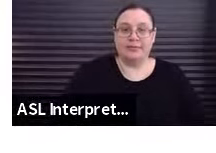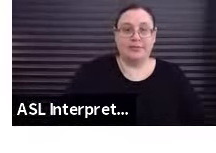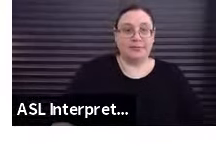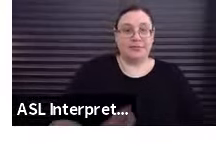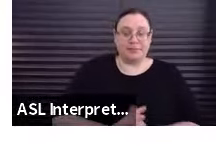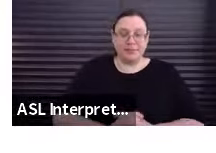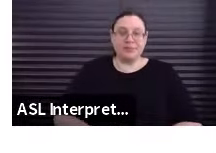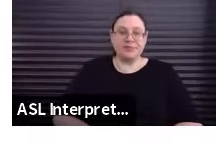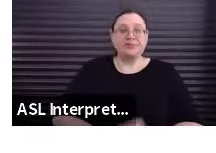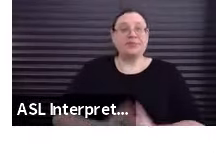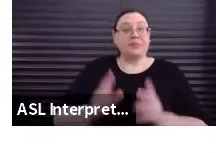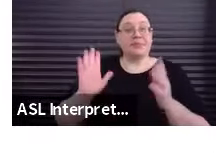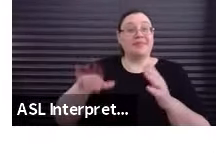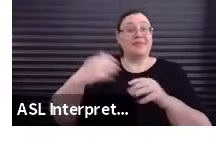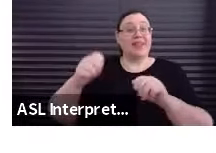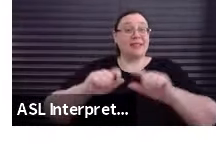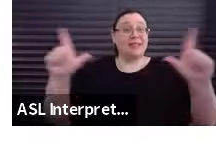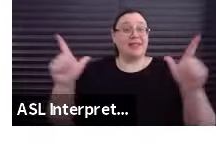Next slide, please.